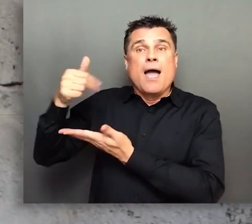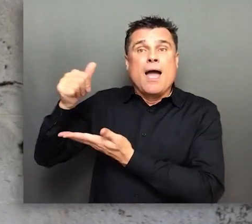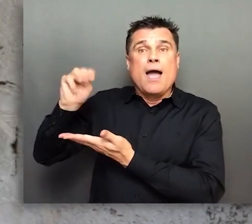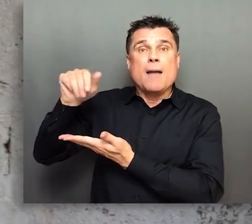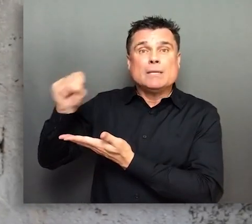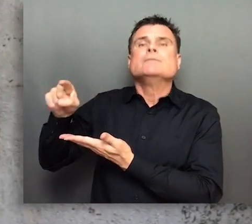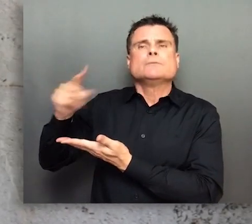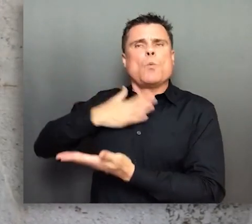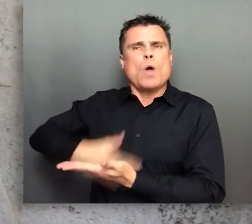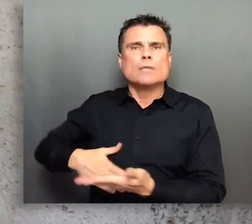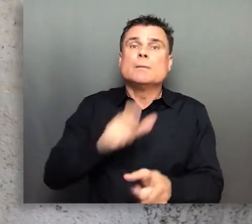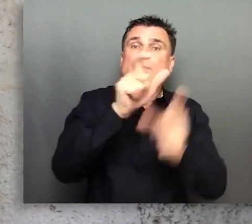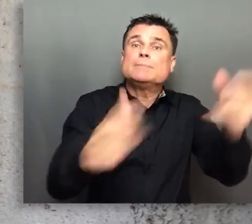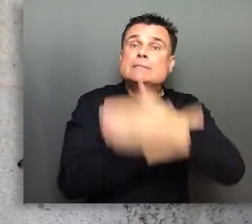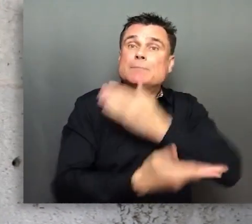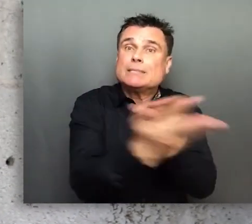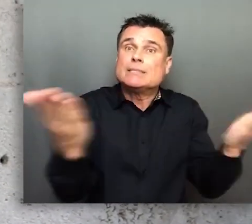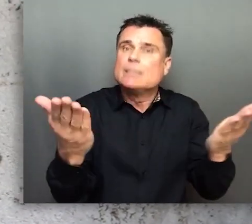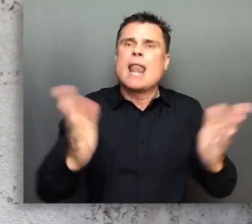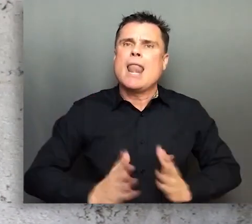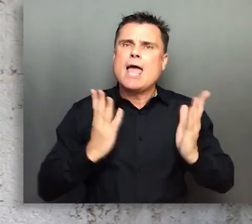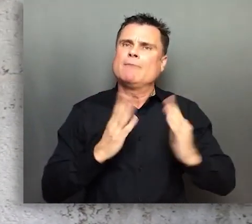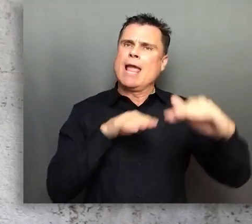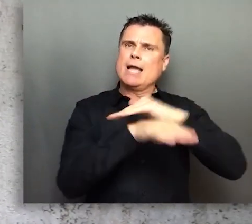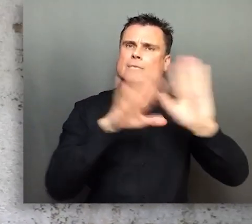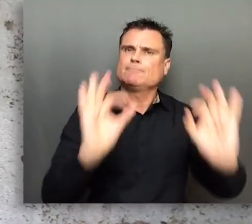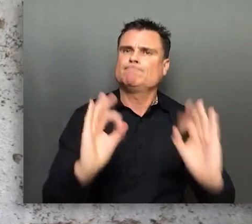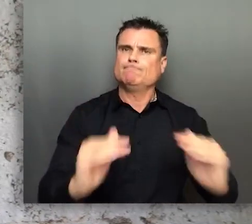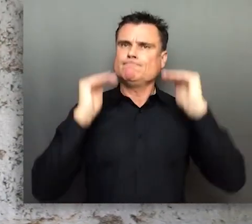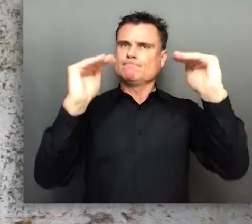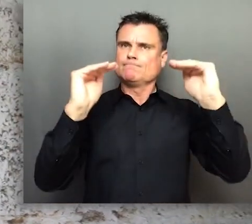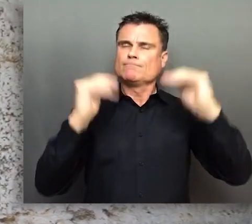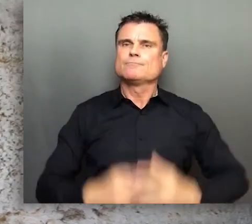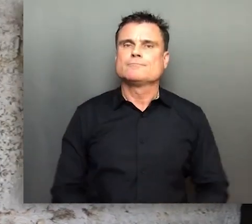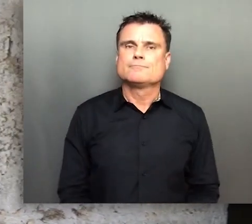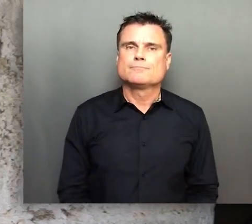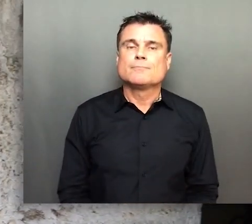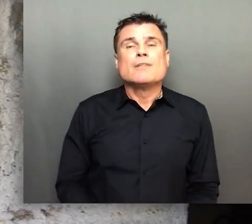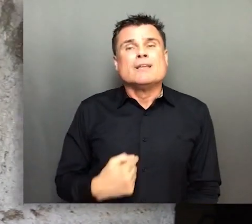Hamas authorities should improve accessibility inside Gaza for people with disabilities.